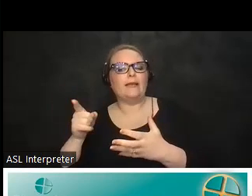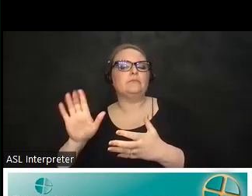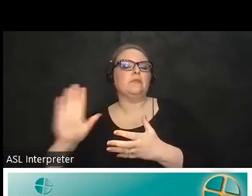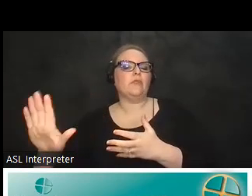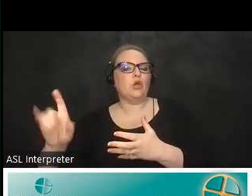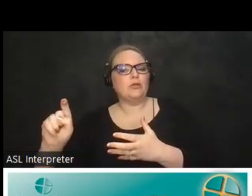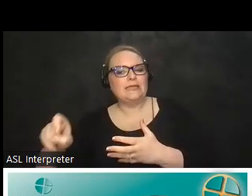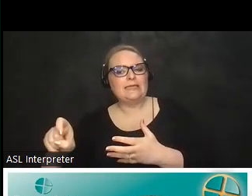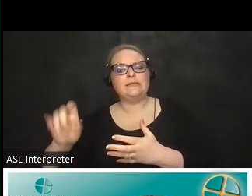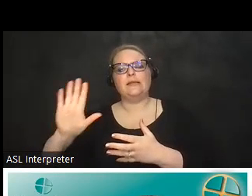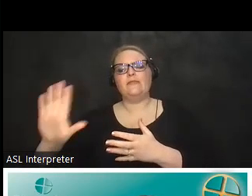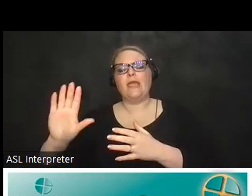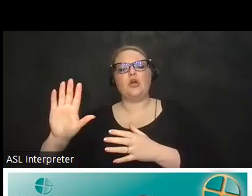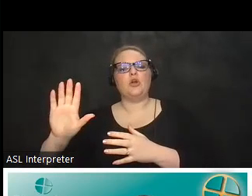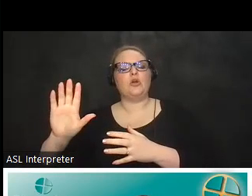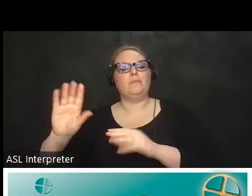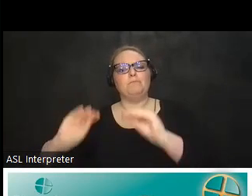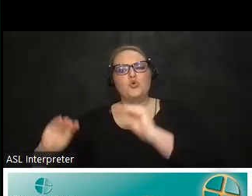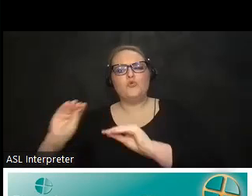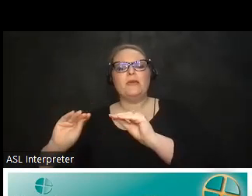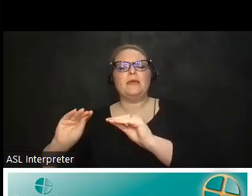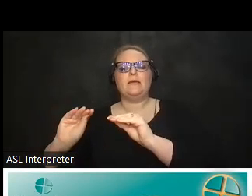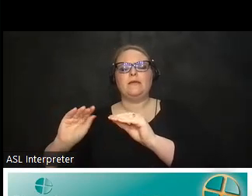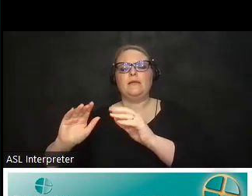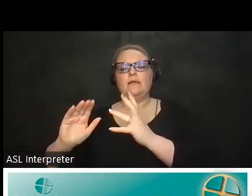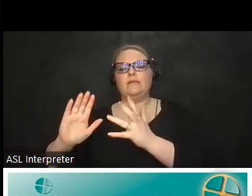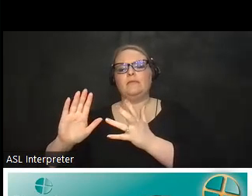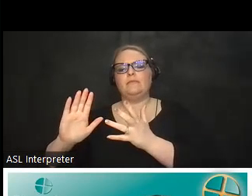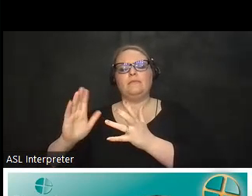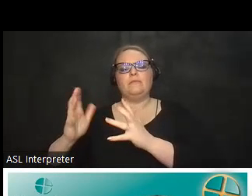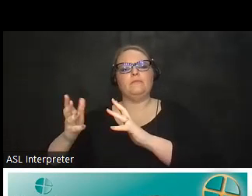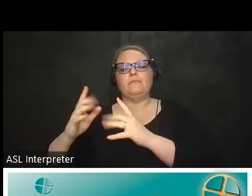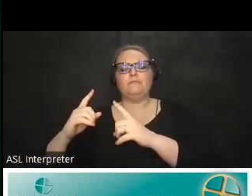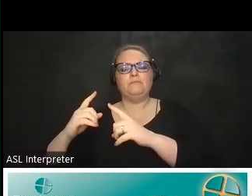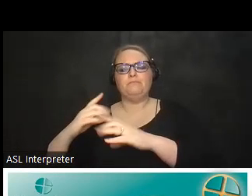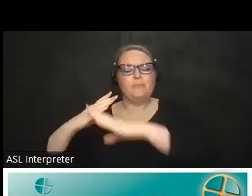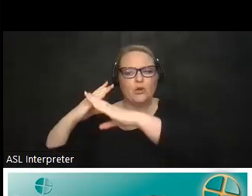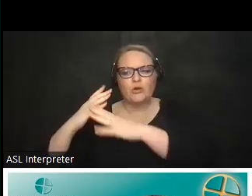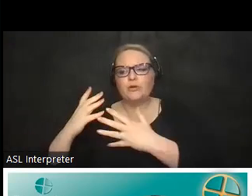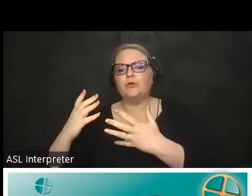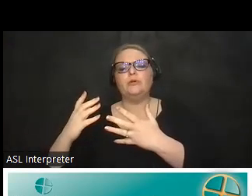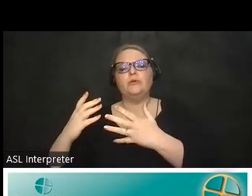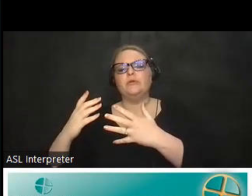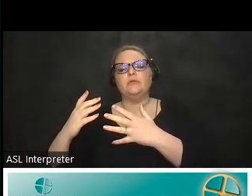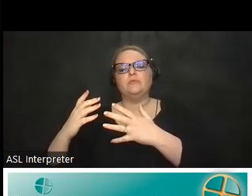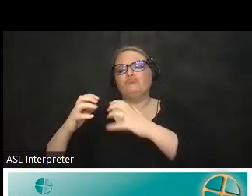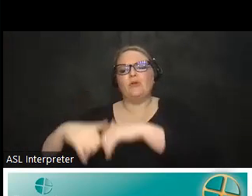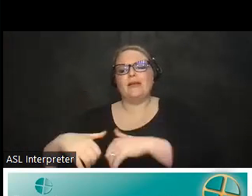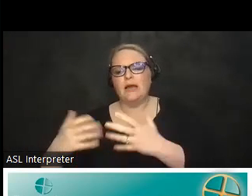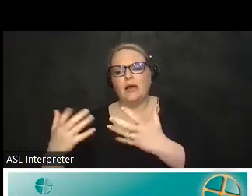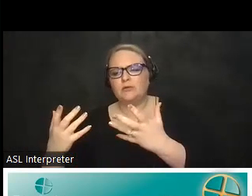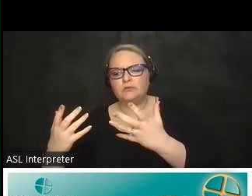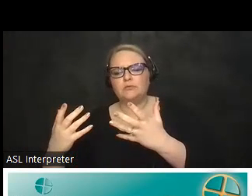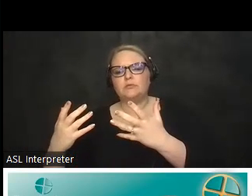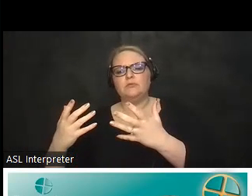what their range of motion is where is the obstruction where is the um where is where where does it break down where does where is